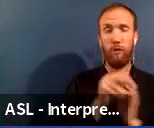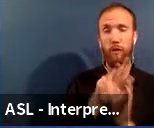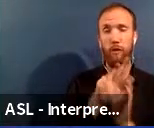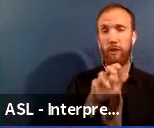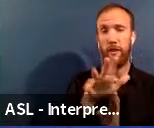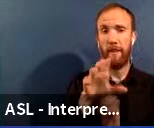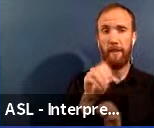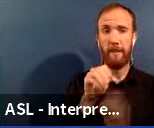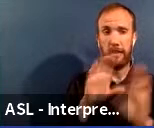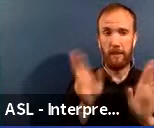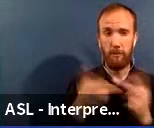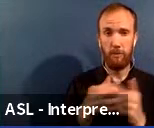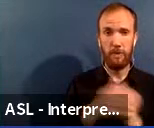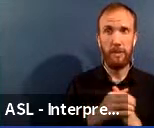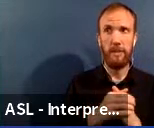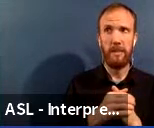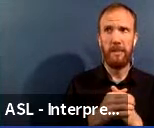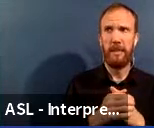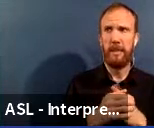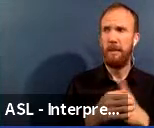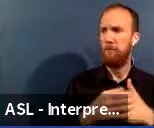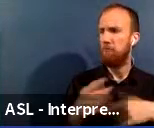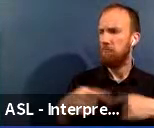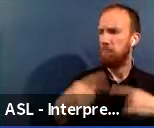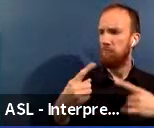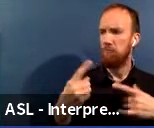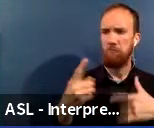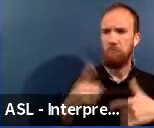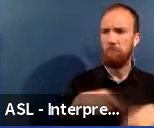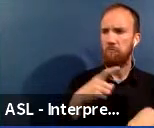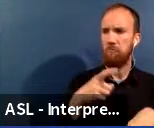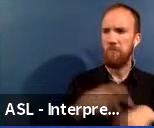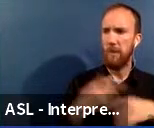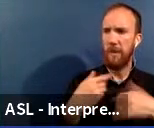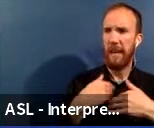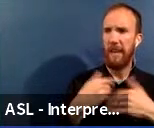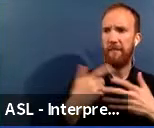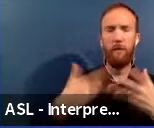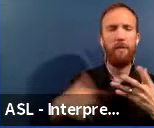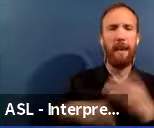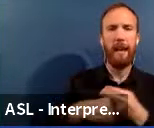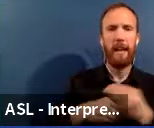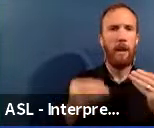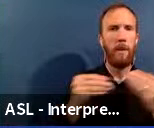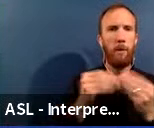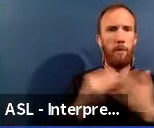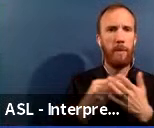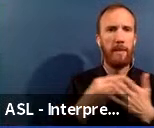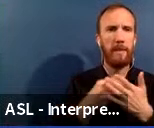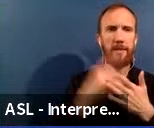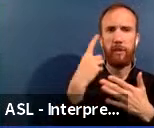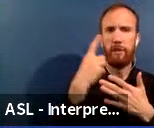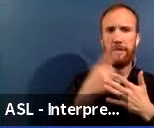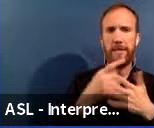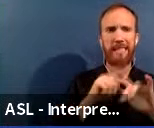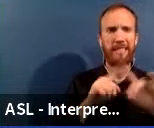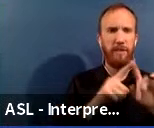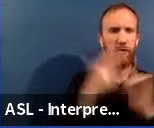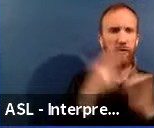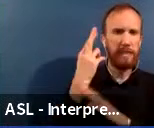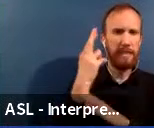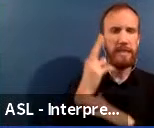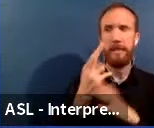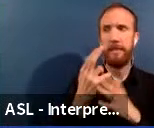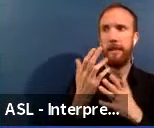buildings have been added across CPS to address various needs, including relieving overcrowding by providing